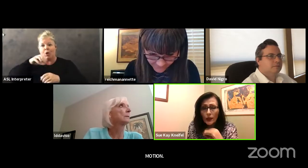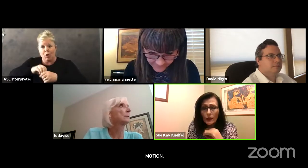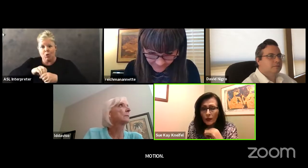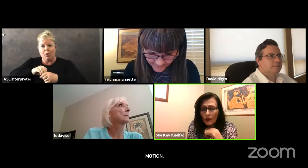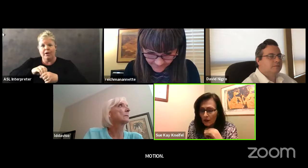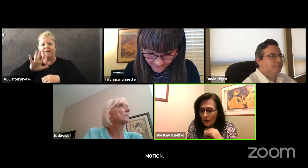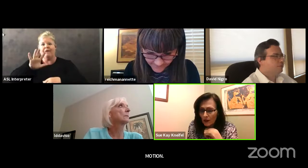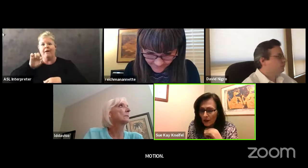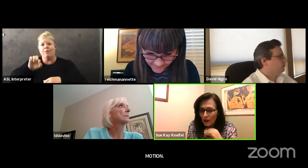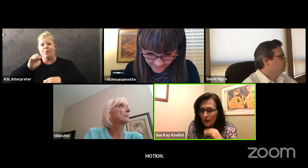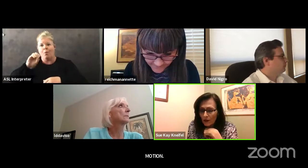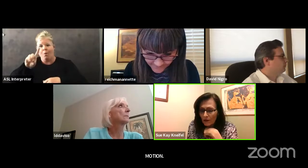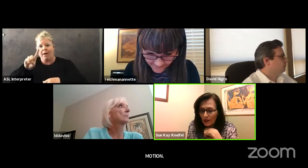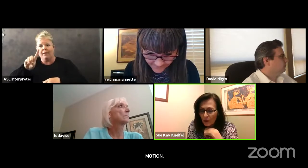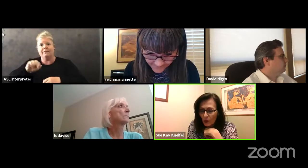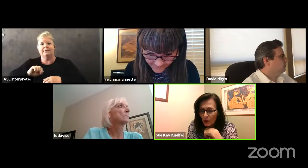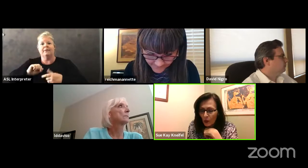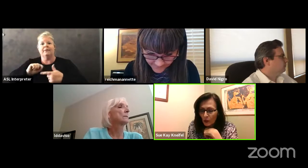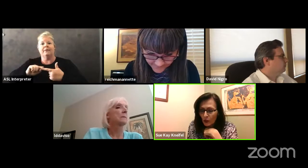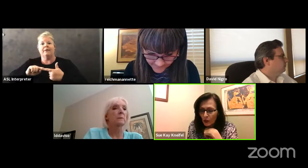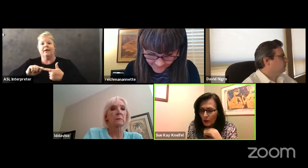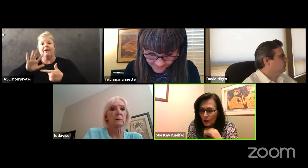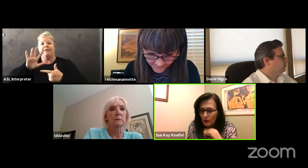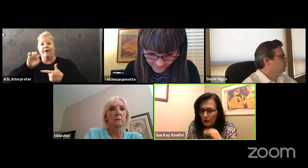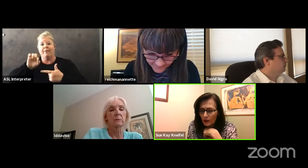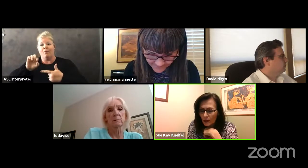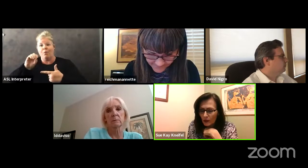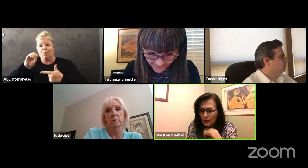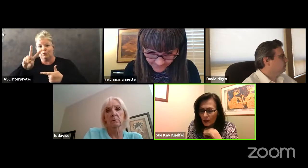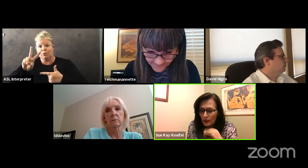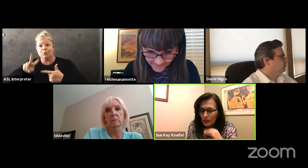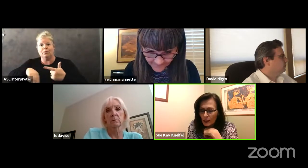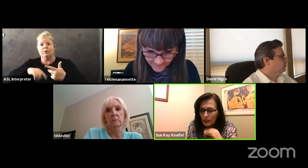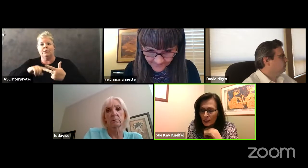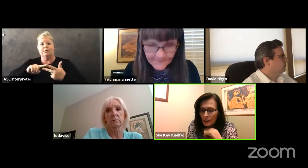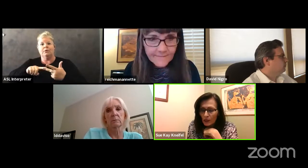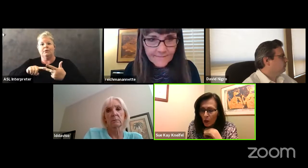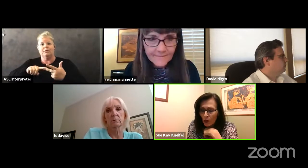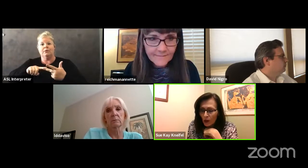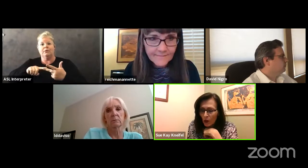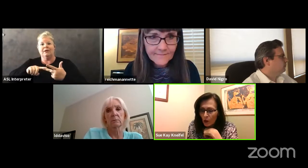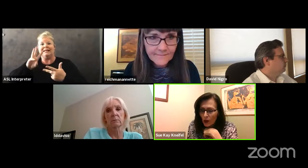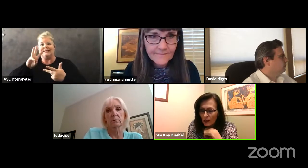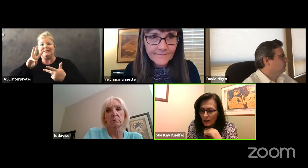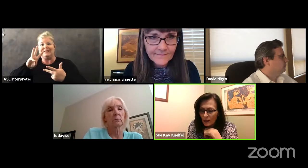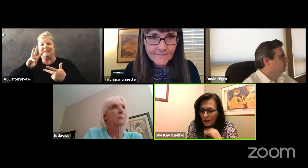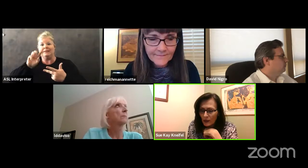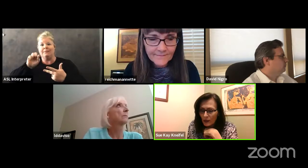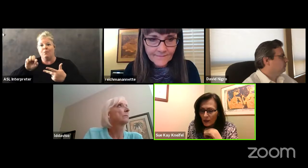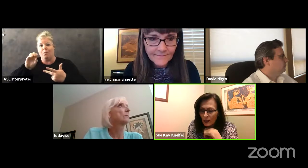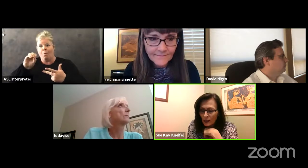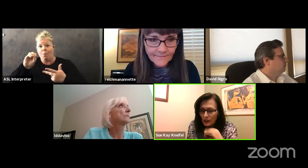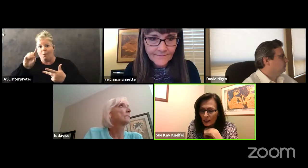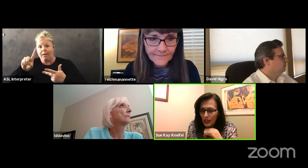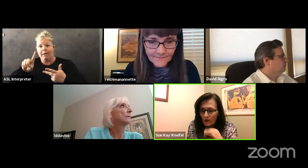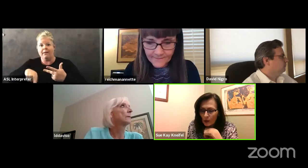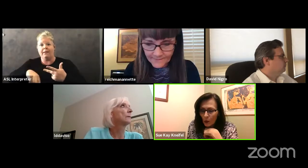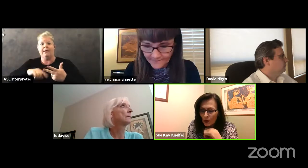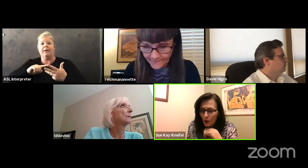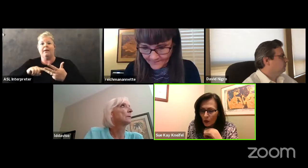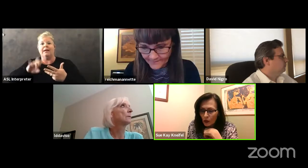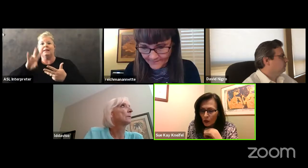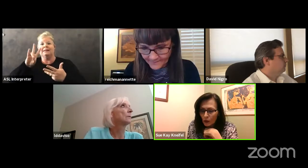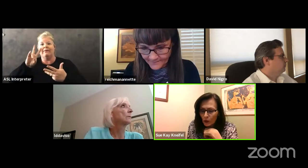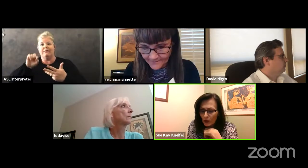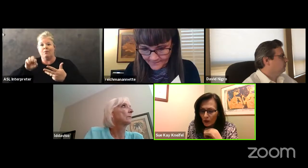.01, 5.02, 6.01, 7